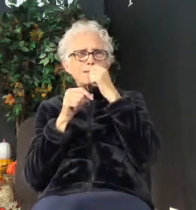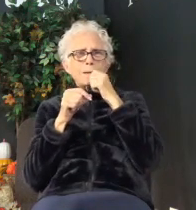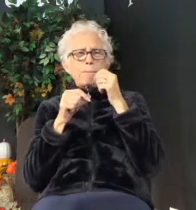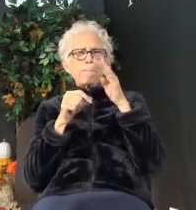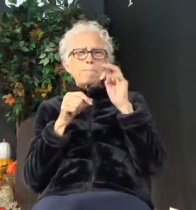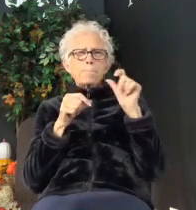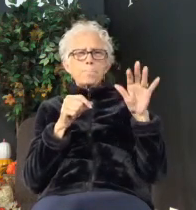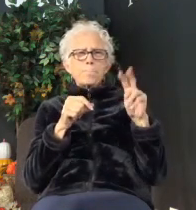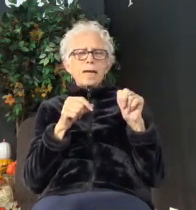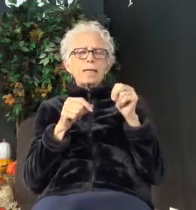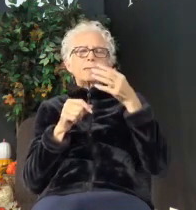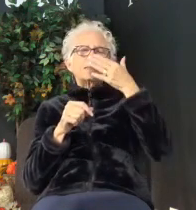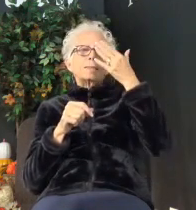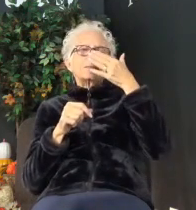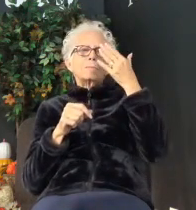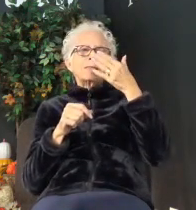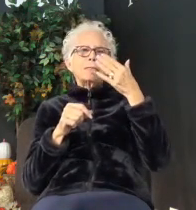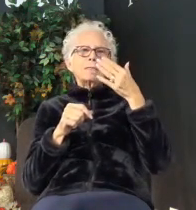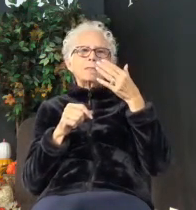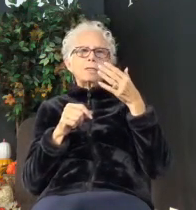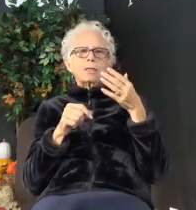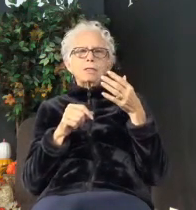scented dryer sheets.